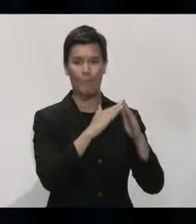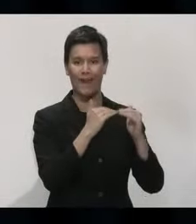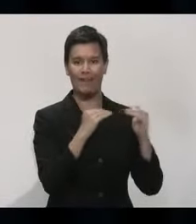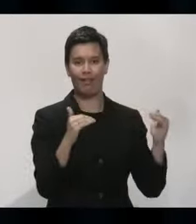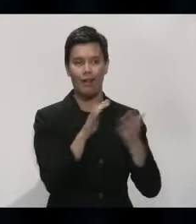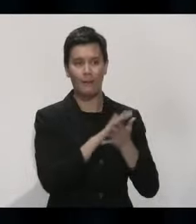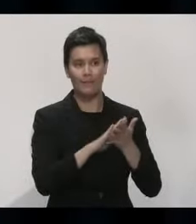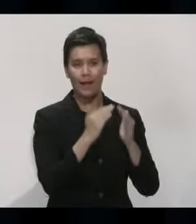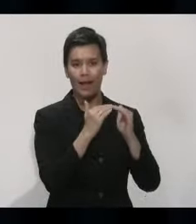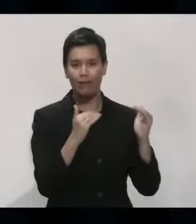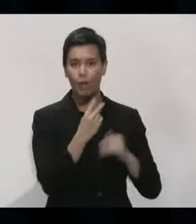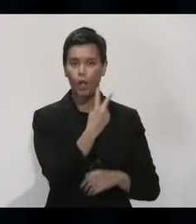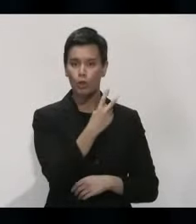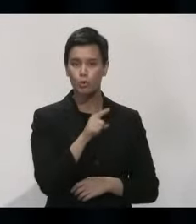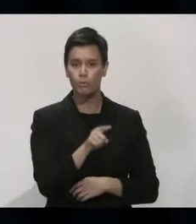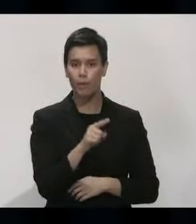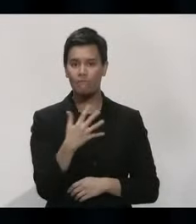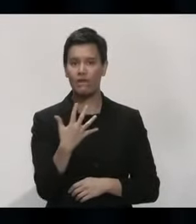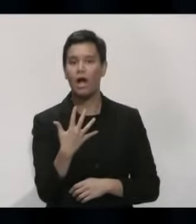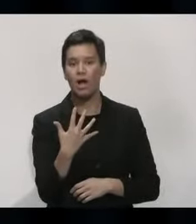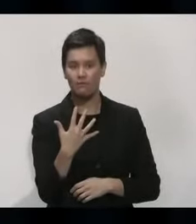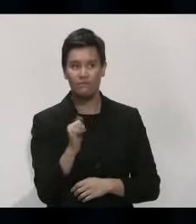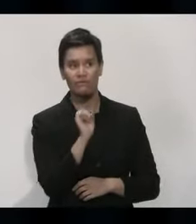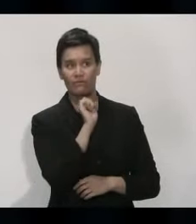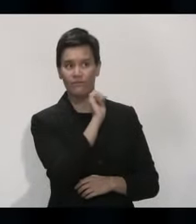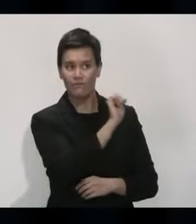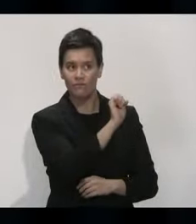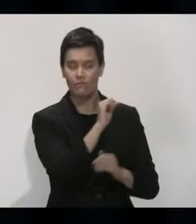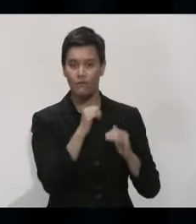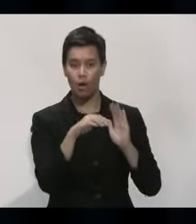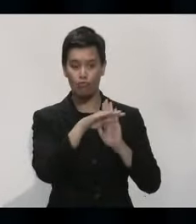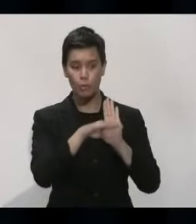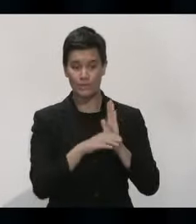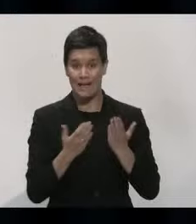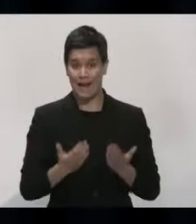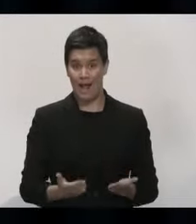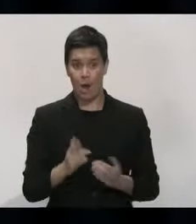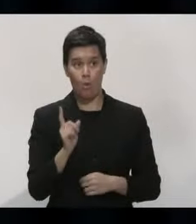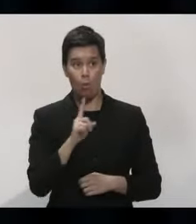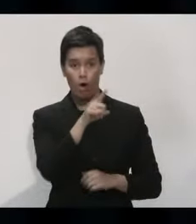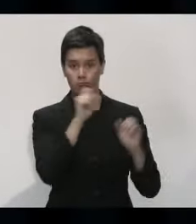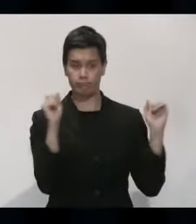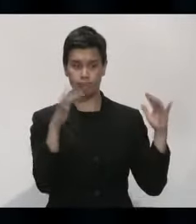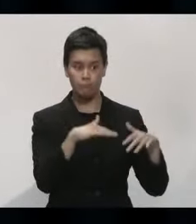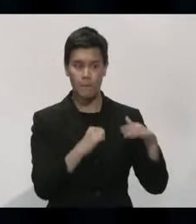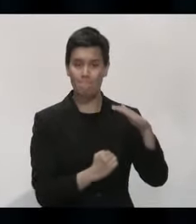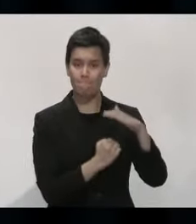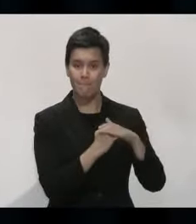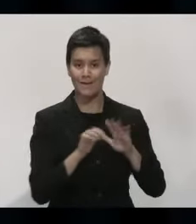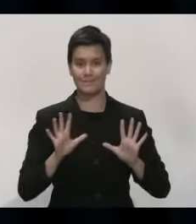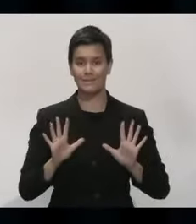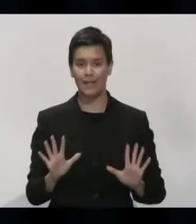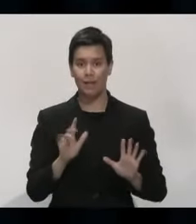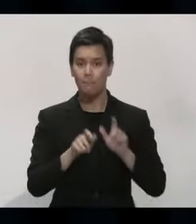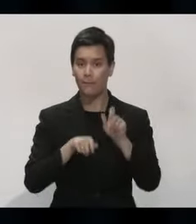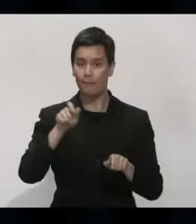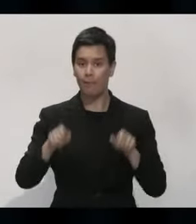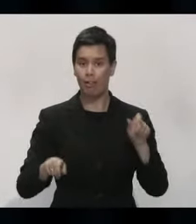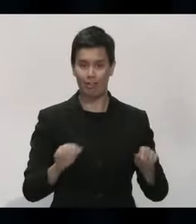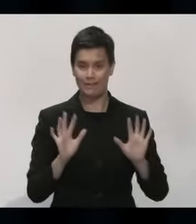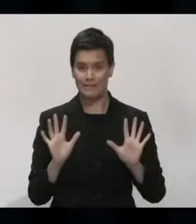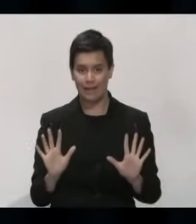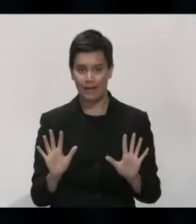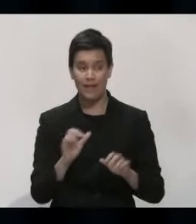alert level restrictions with them. So the alert level restrictions in Auckland suggest you shouldn't be attending gatherings of more than 10 people. And so if